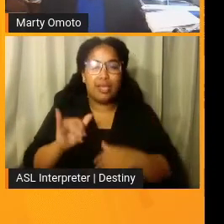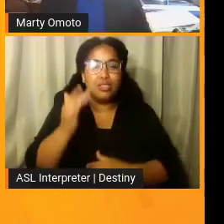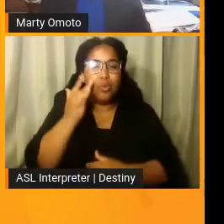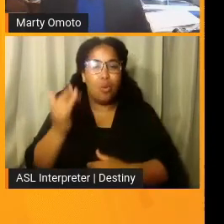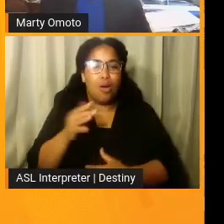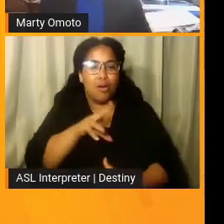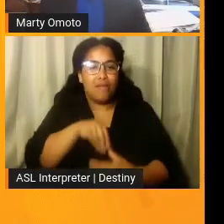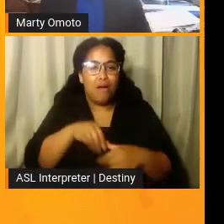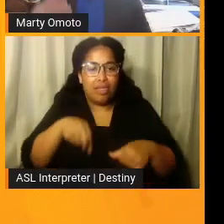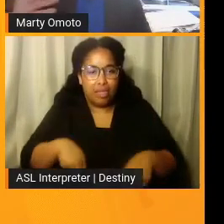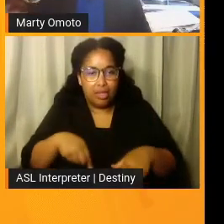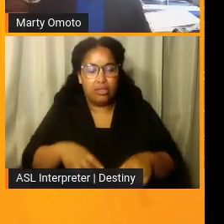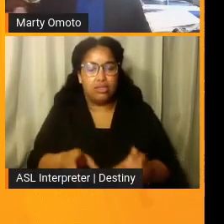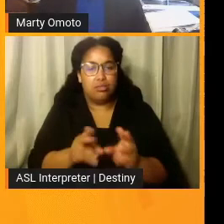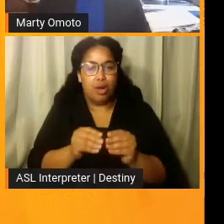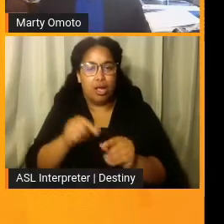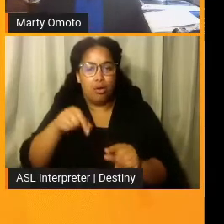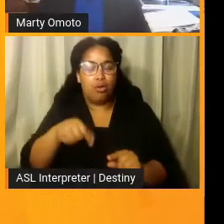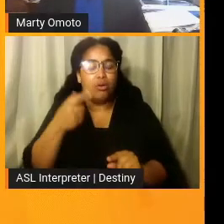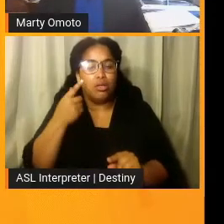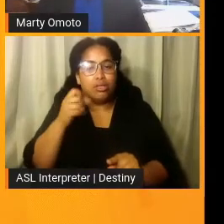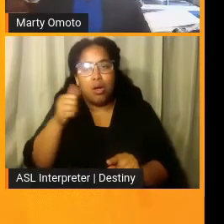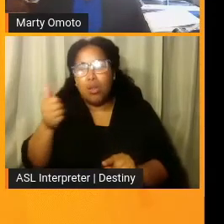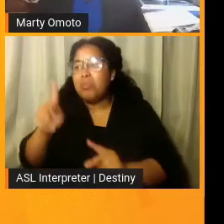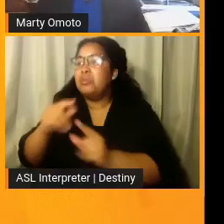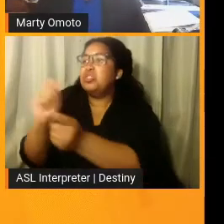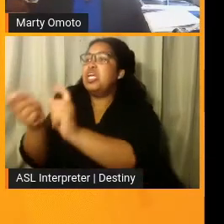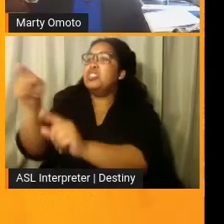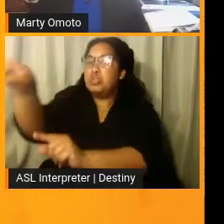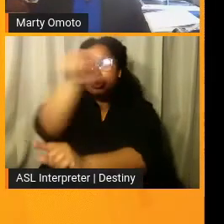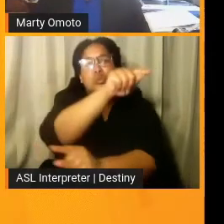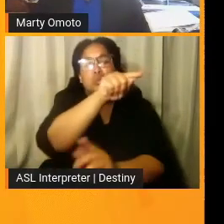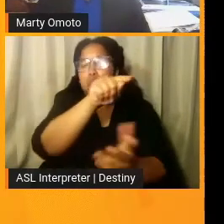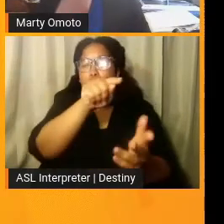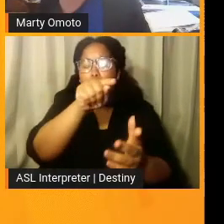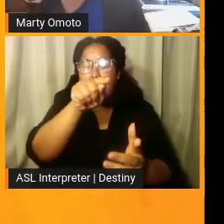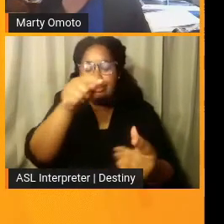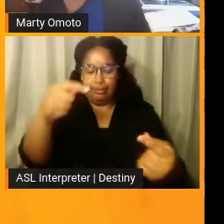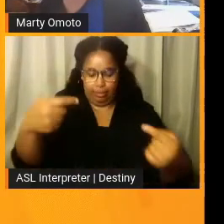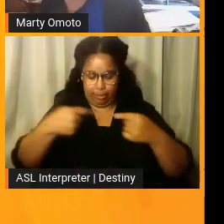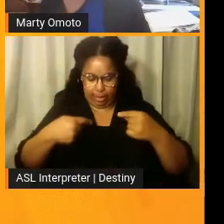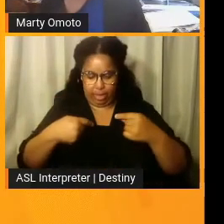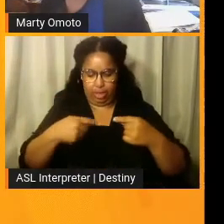breakout is that it's not just about others who need to change, but it's ourselves. Next slide.